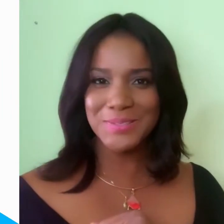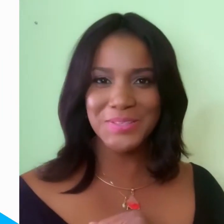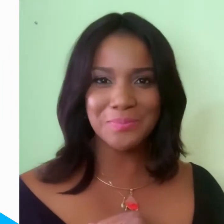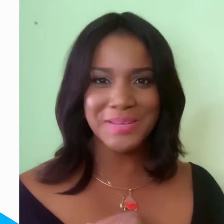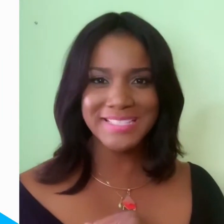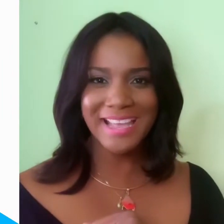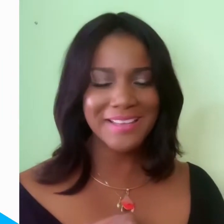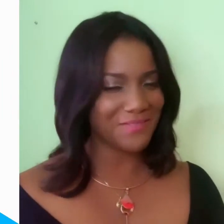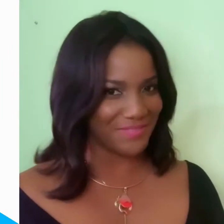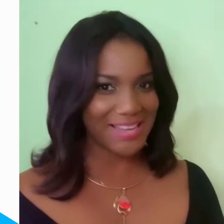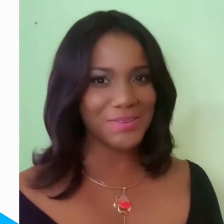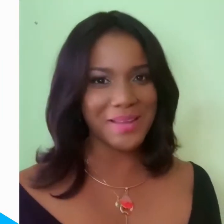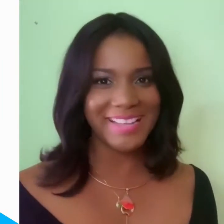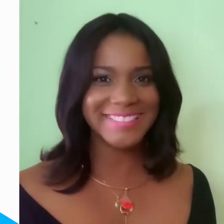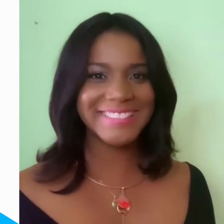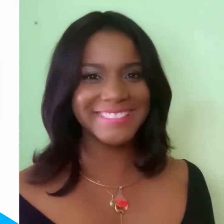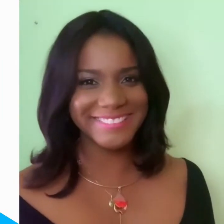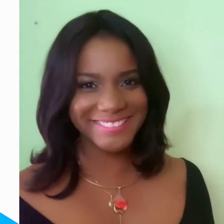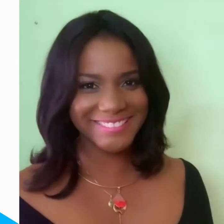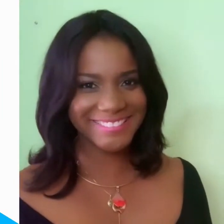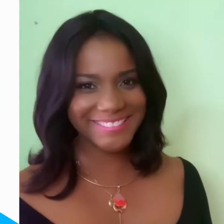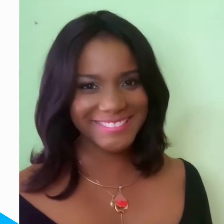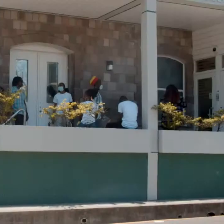y haga sus comprasados. Adiós.